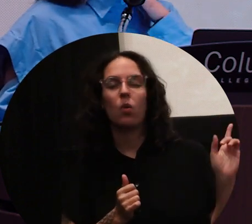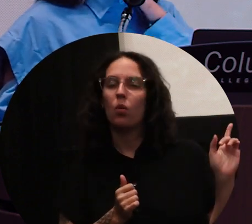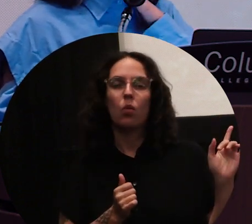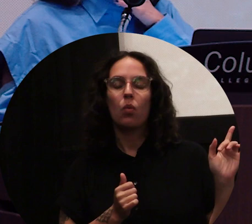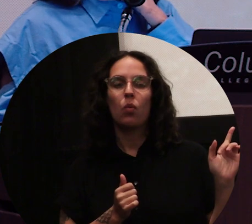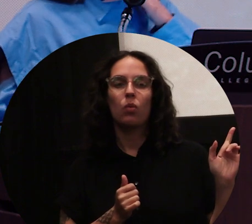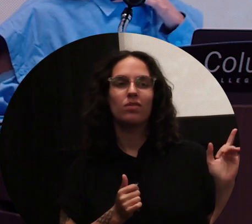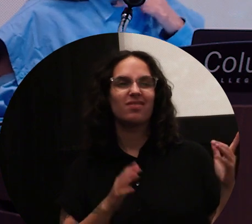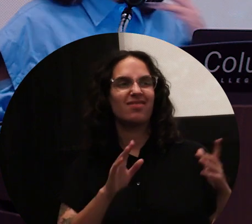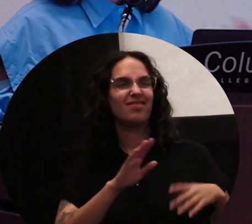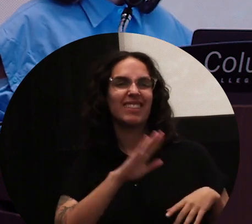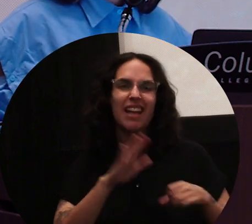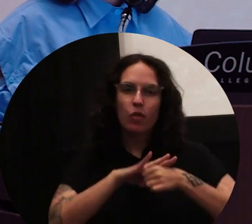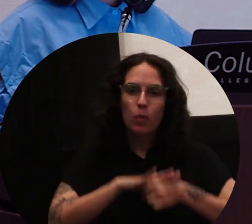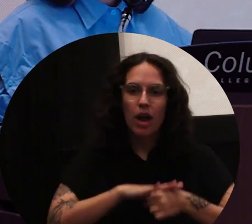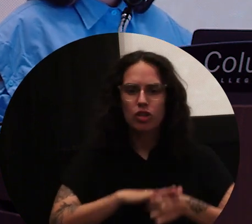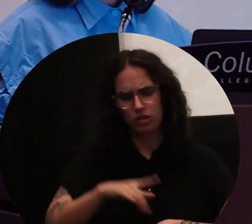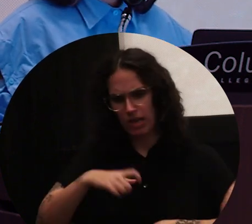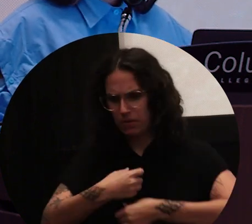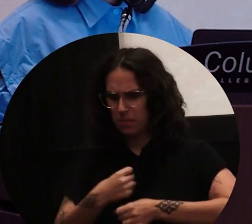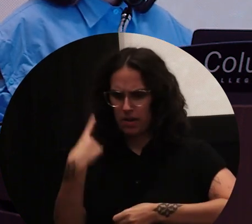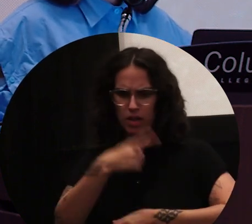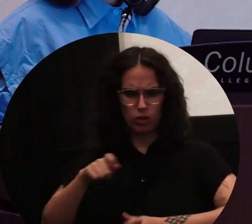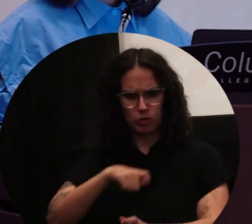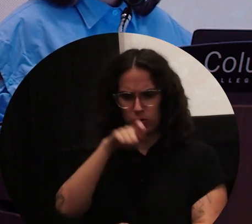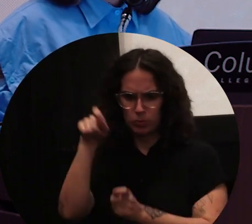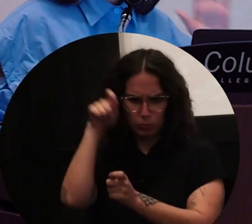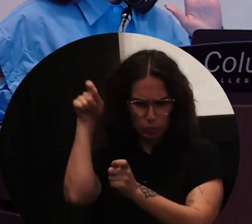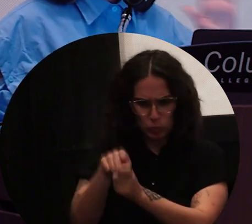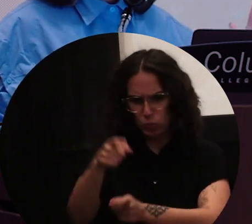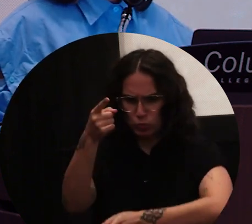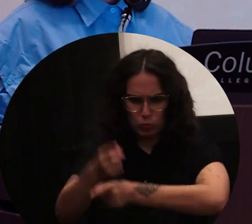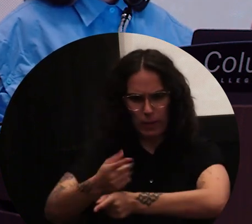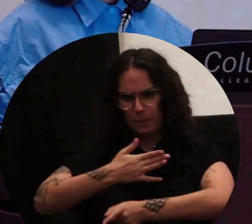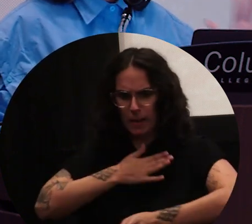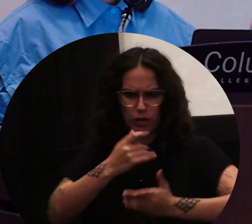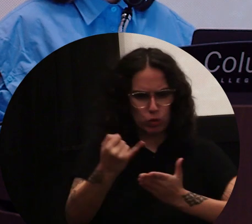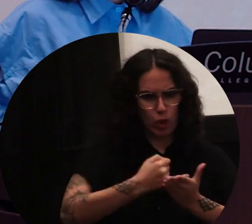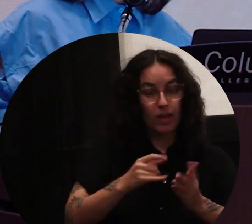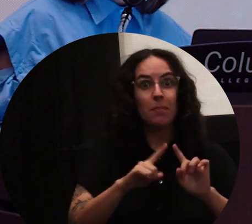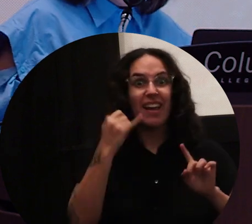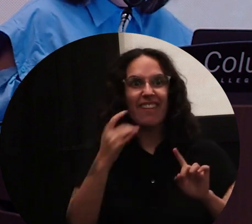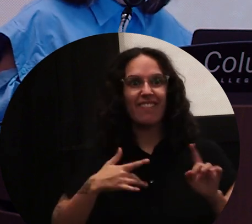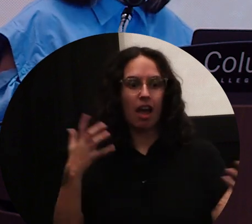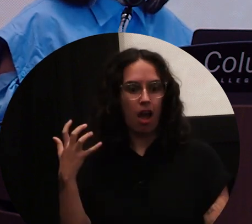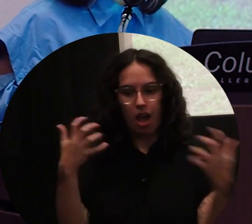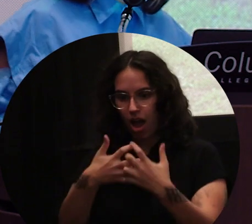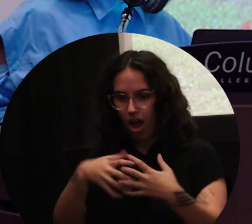make things that looked exactly like your drawings or renderings. But sometimes when you get it right, it feels so good. So